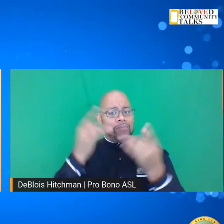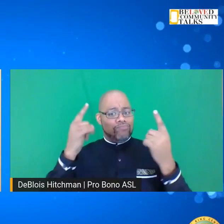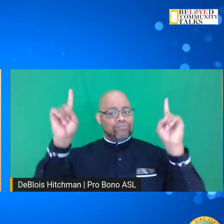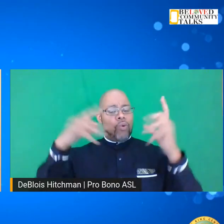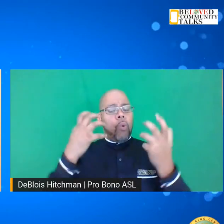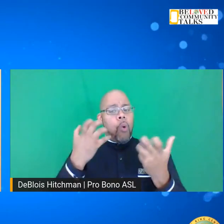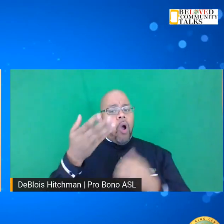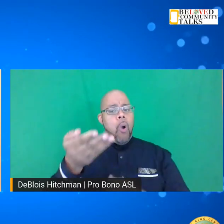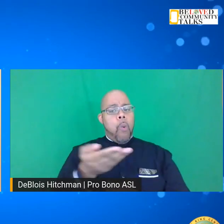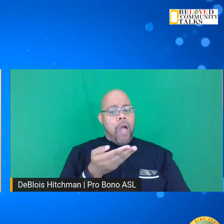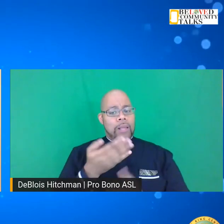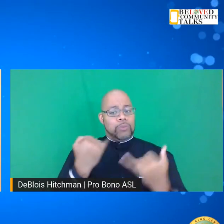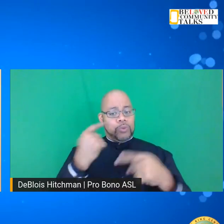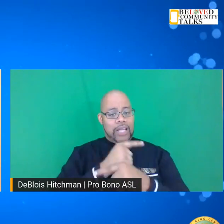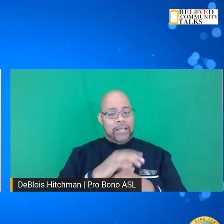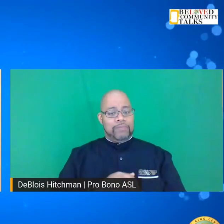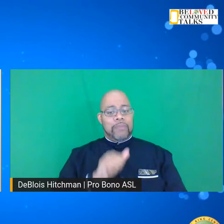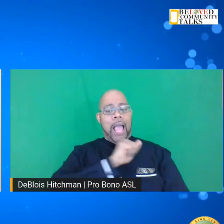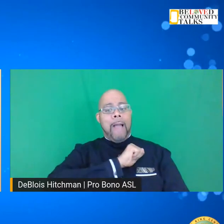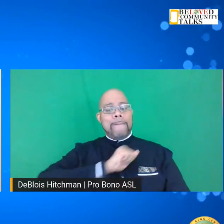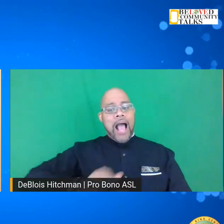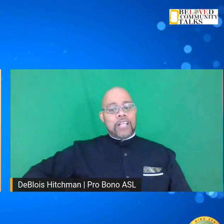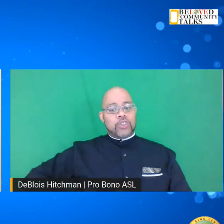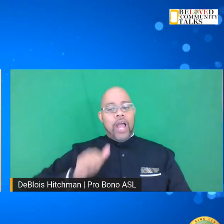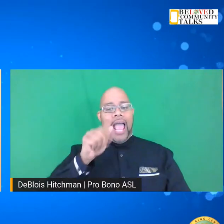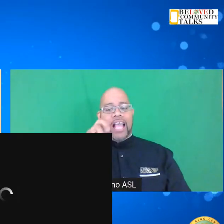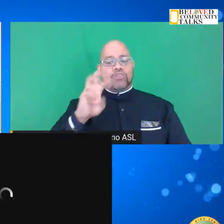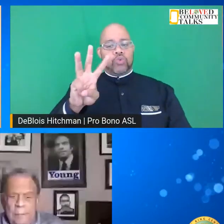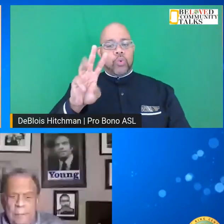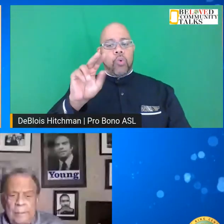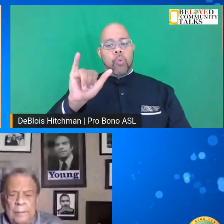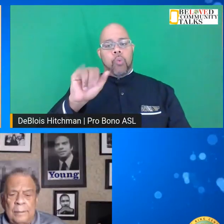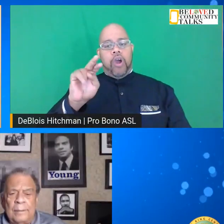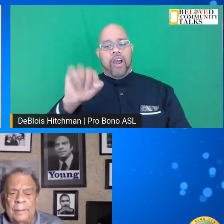So we want to welcome today Ambassador Andrew Young.